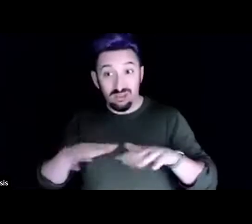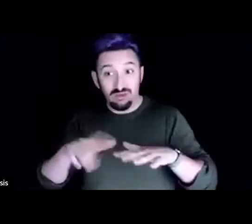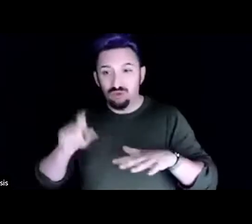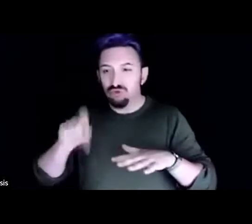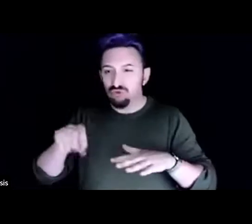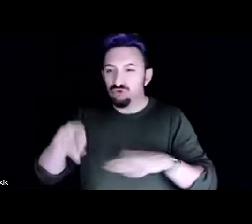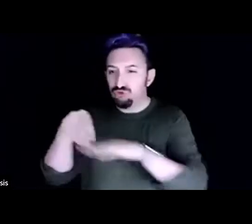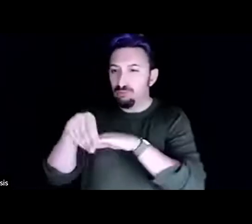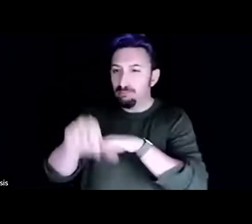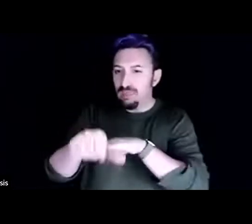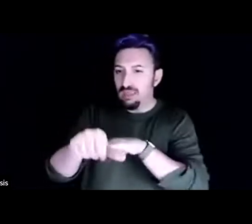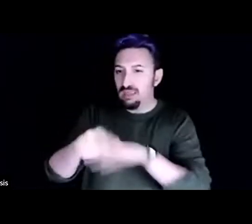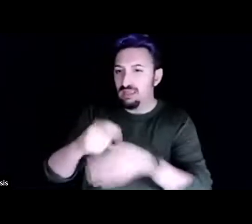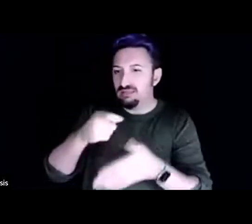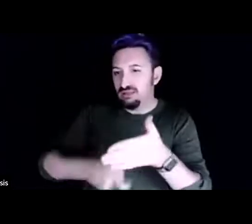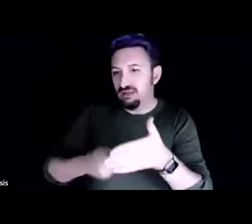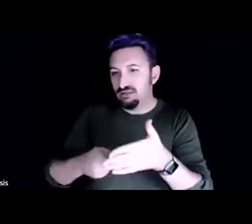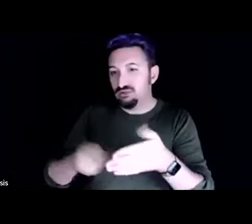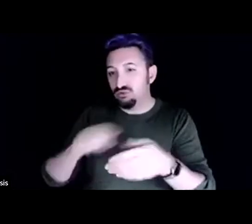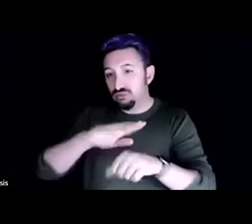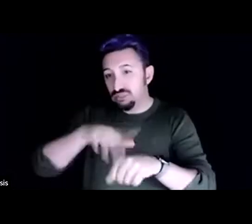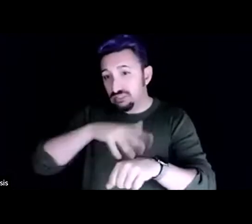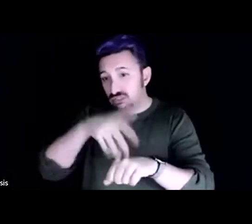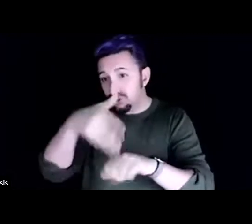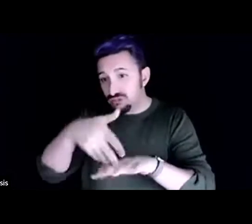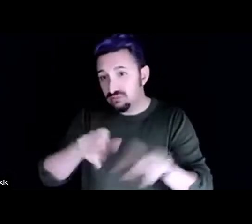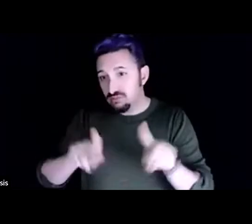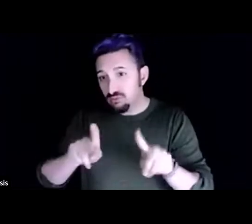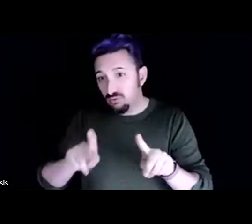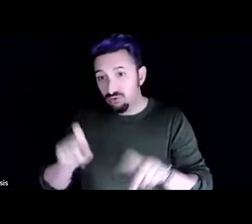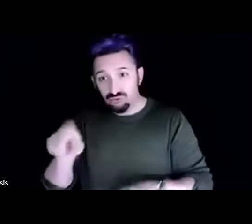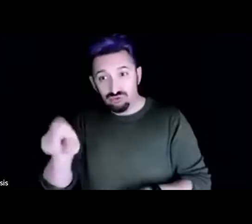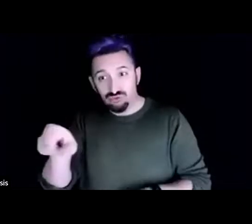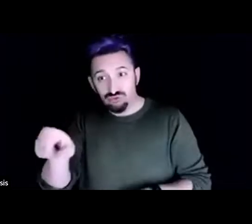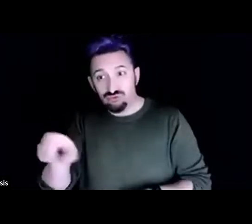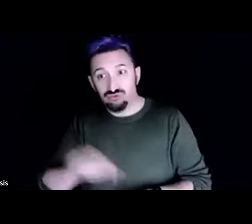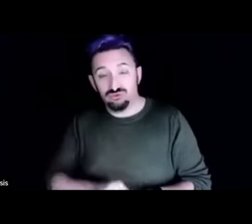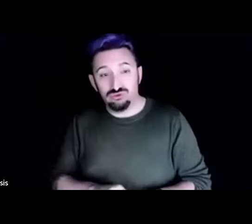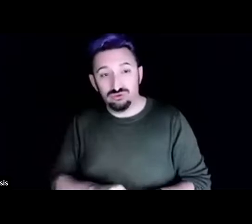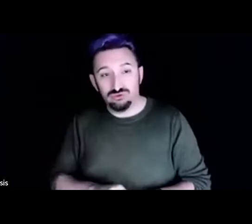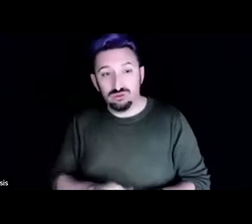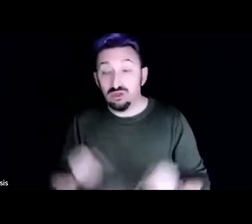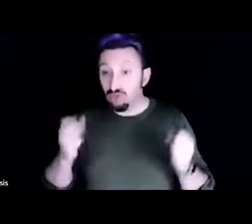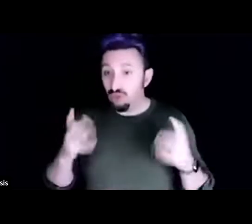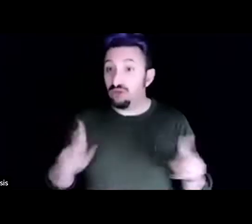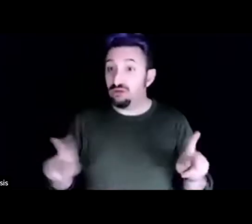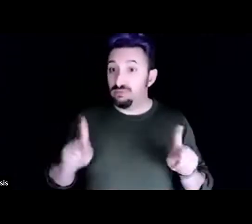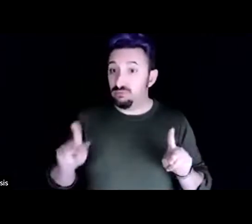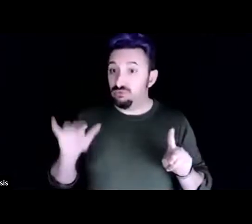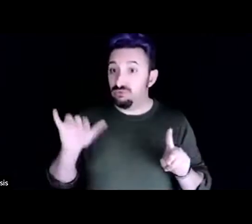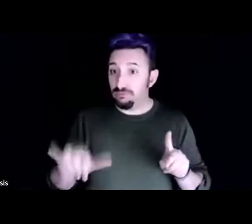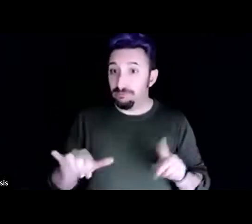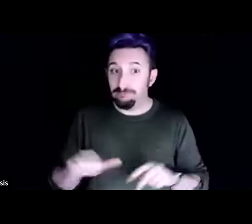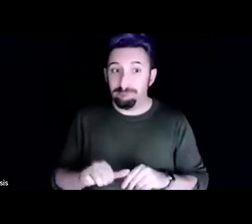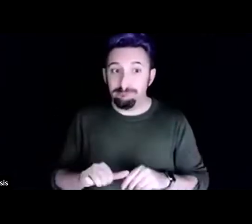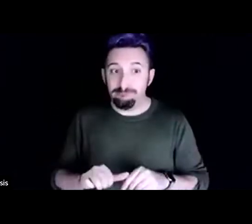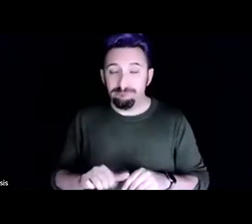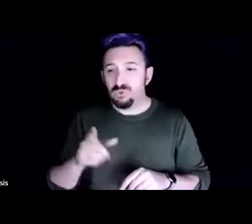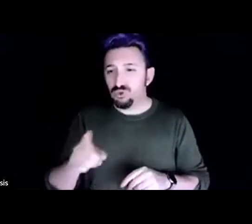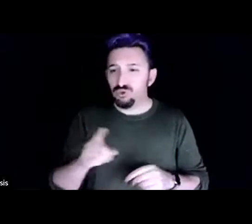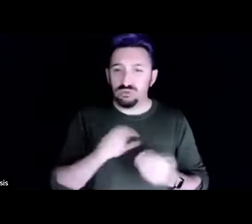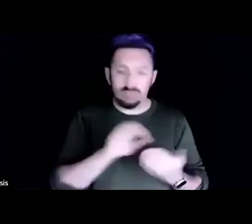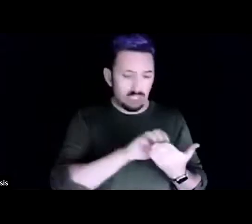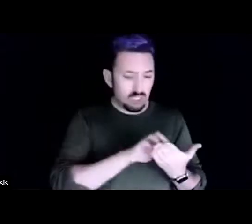people and um a lot of people do that and you calculate a percentage of what you own